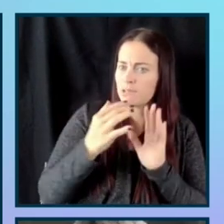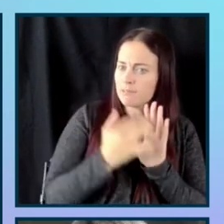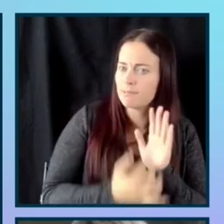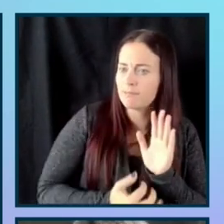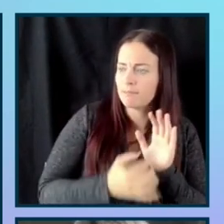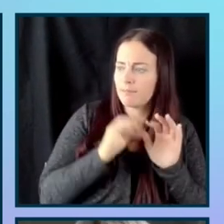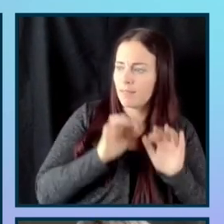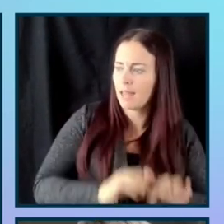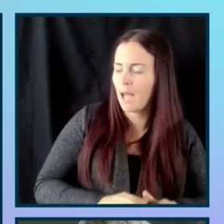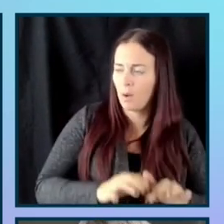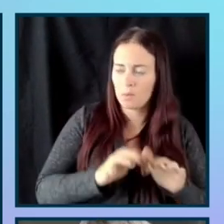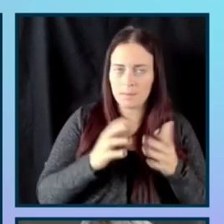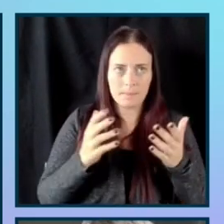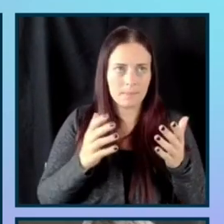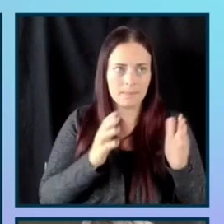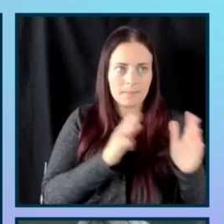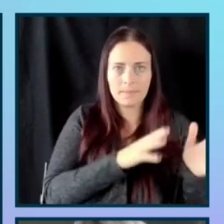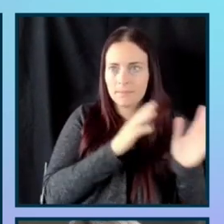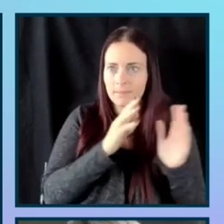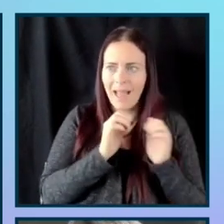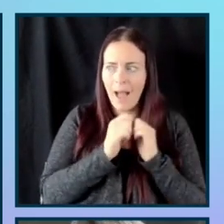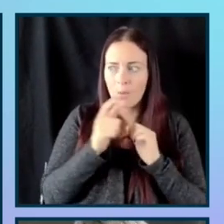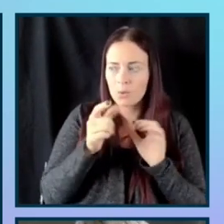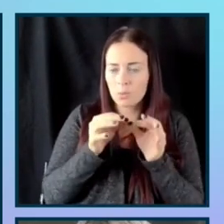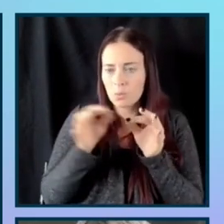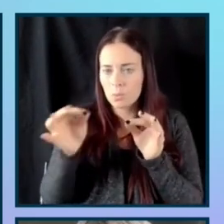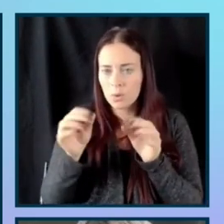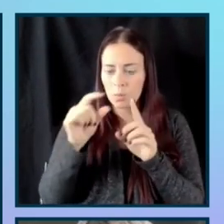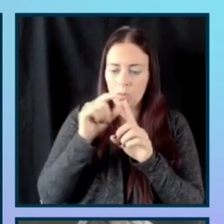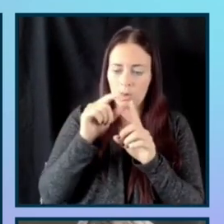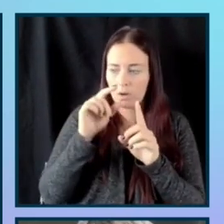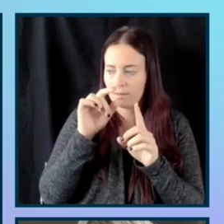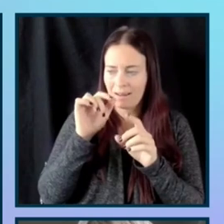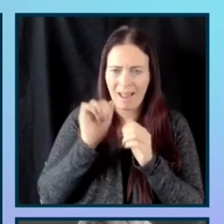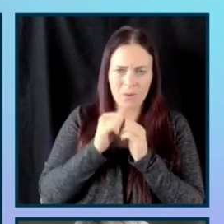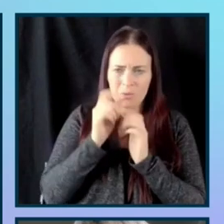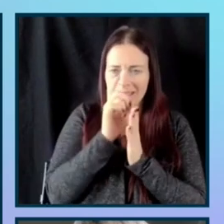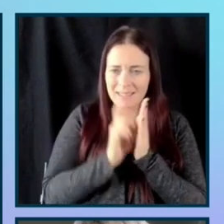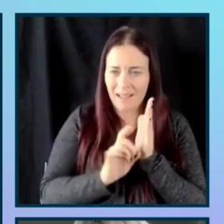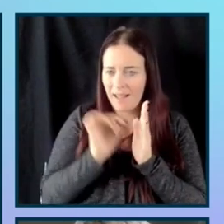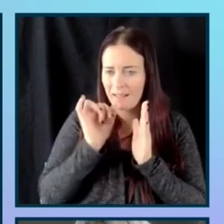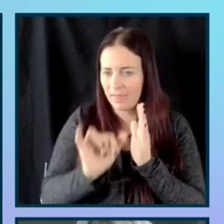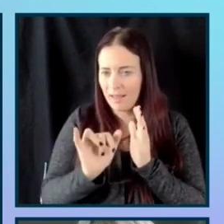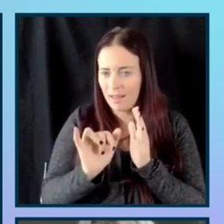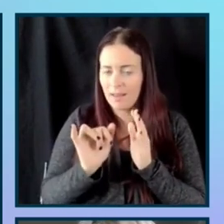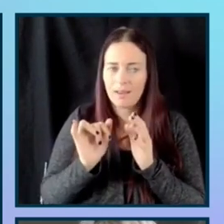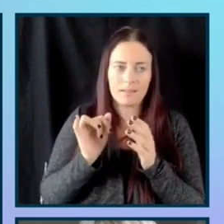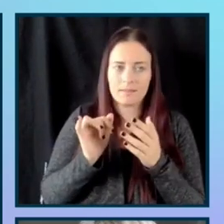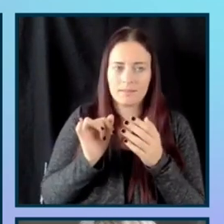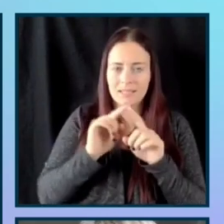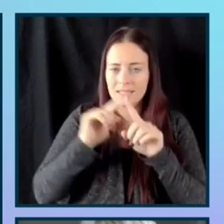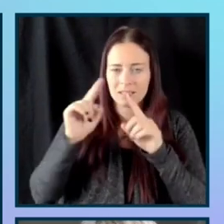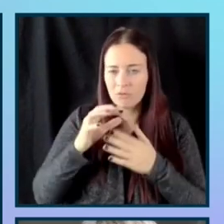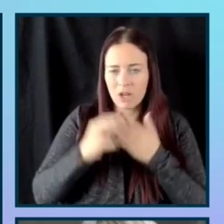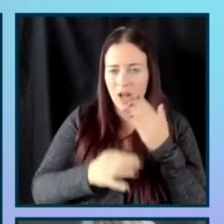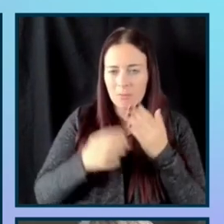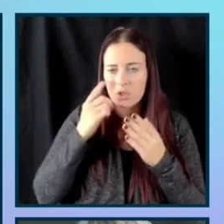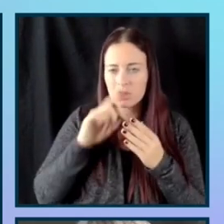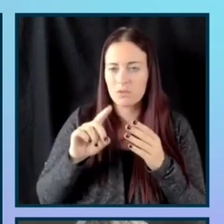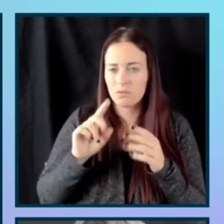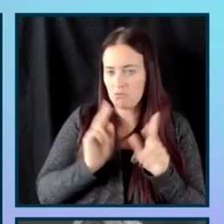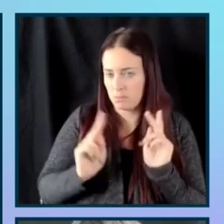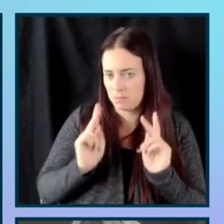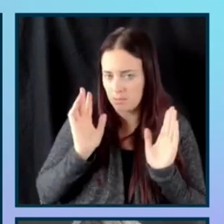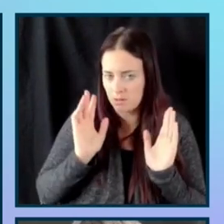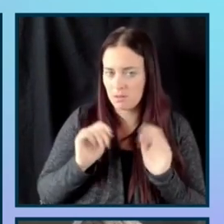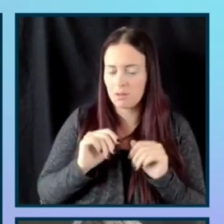it could be like how you, you were at those form fields. What do you include in those fields as options for folks? Um,